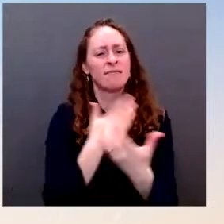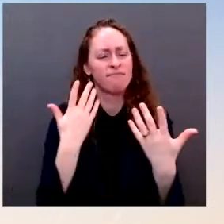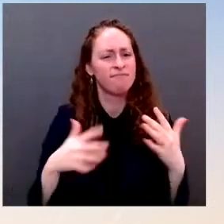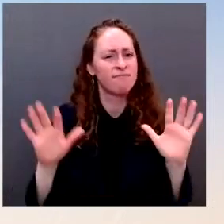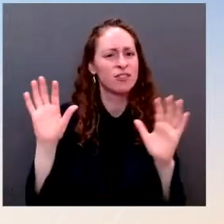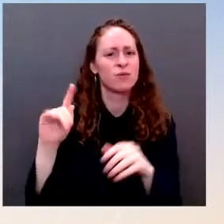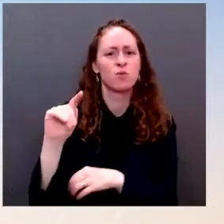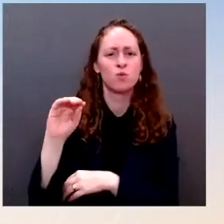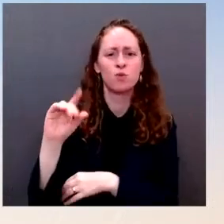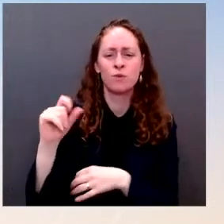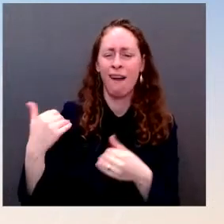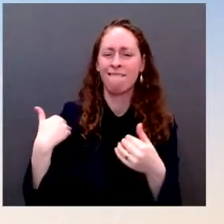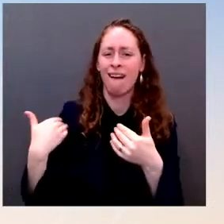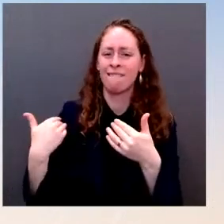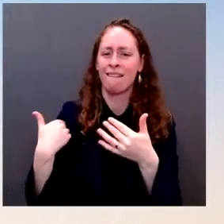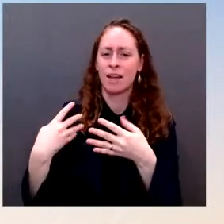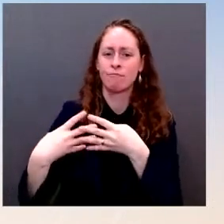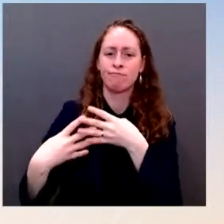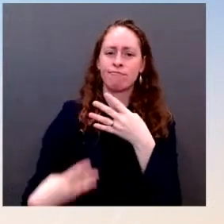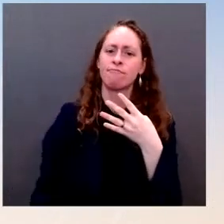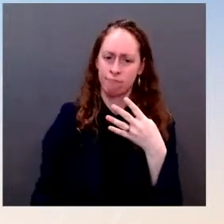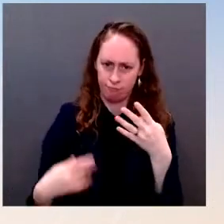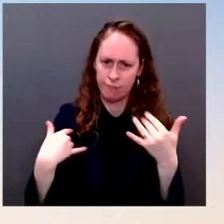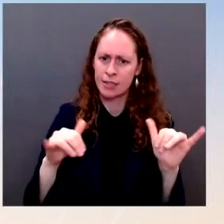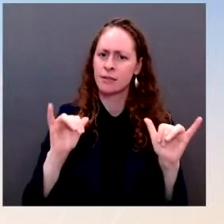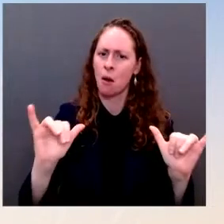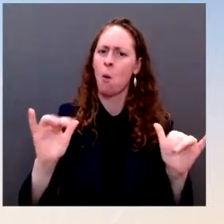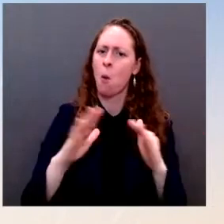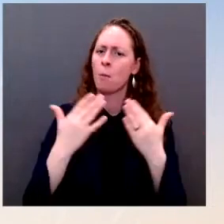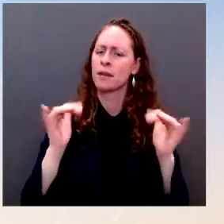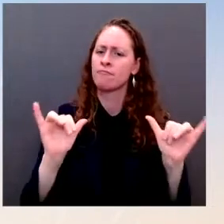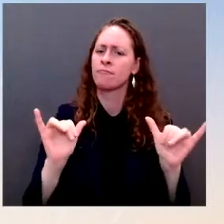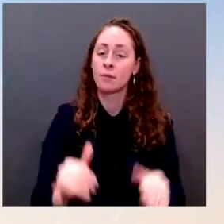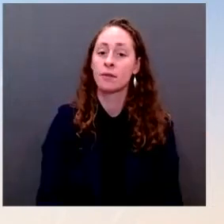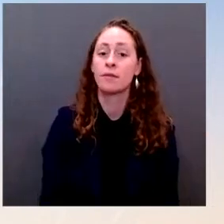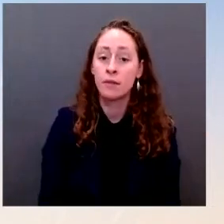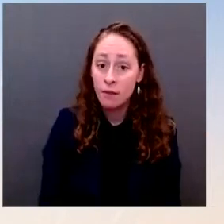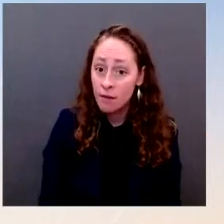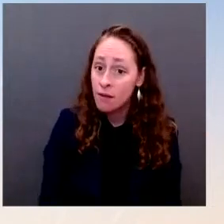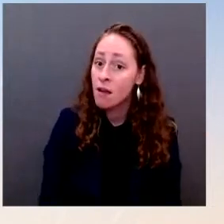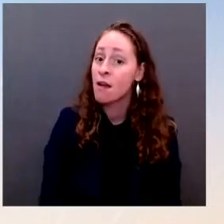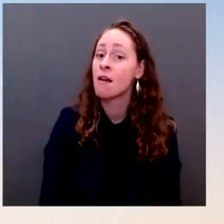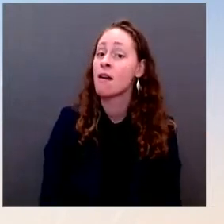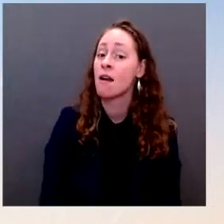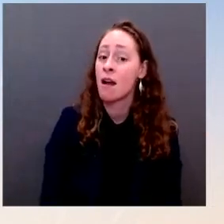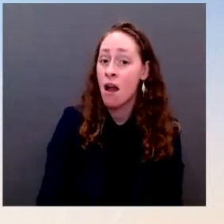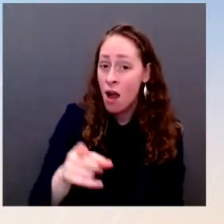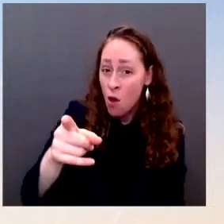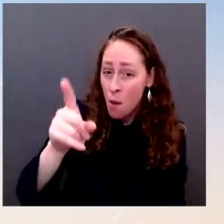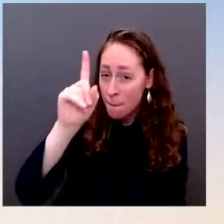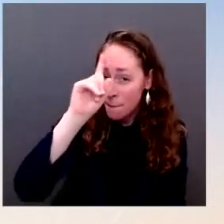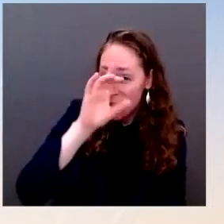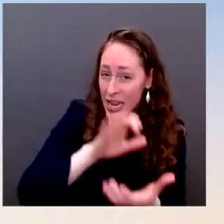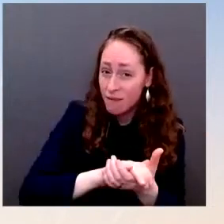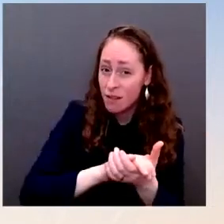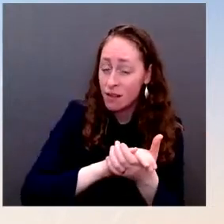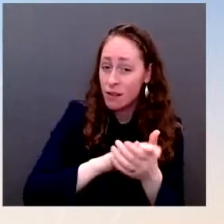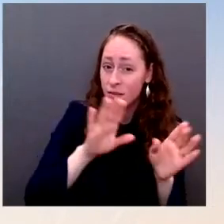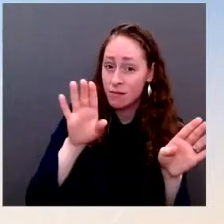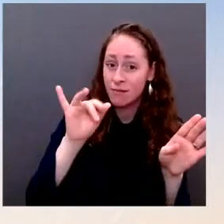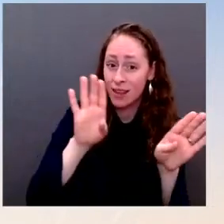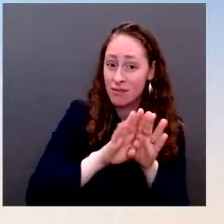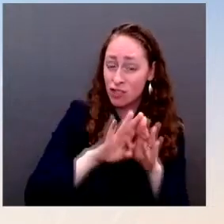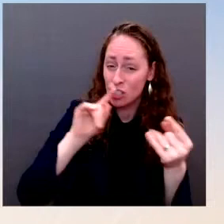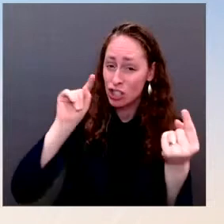this point. So you guys do believe that the lockdowns were more harmful than helpful? Ms. Again, I would point you to our scientific